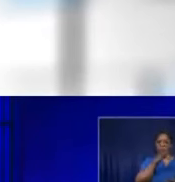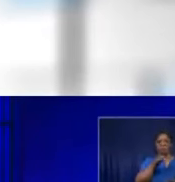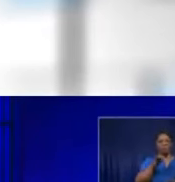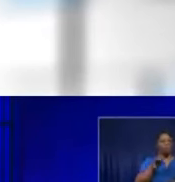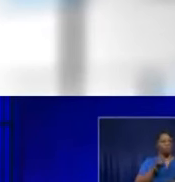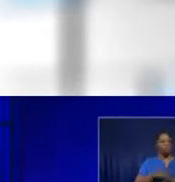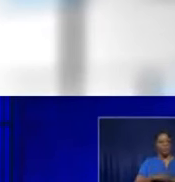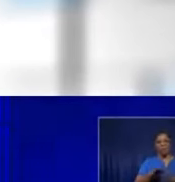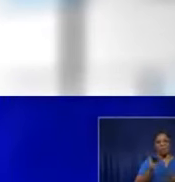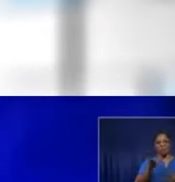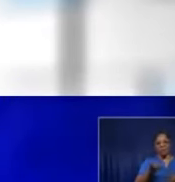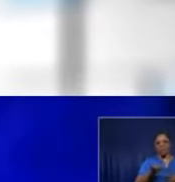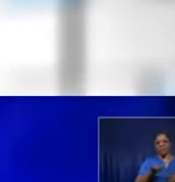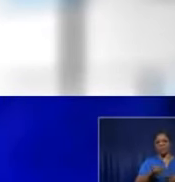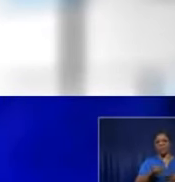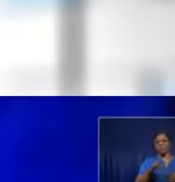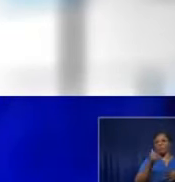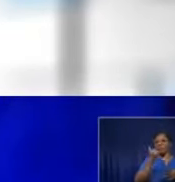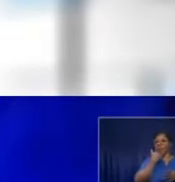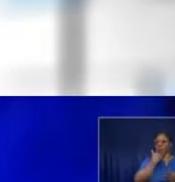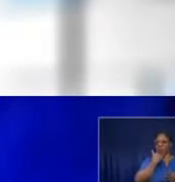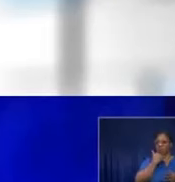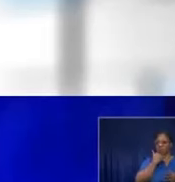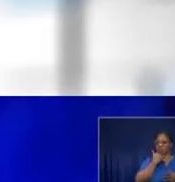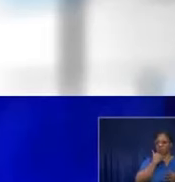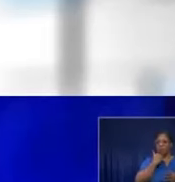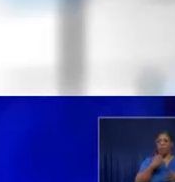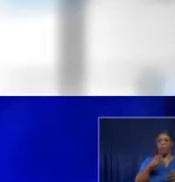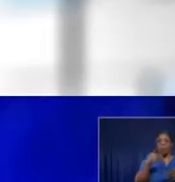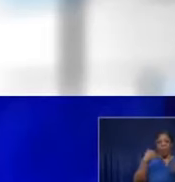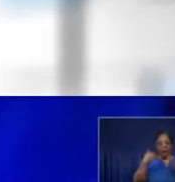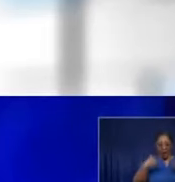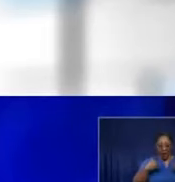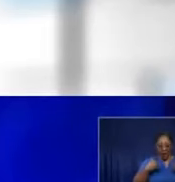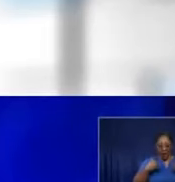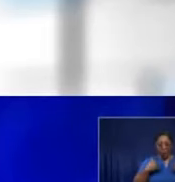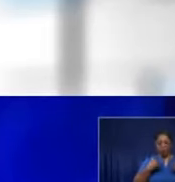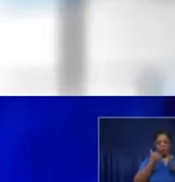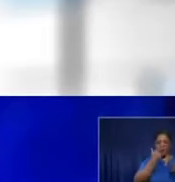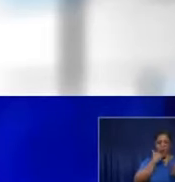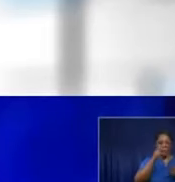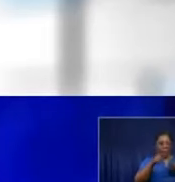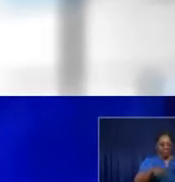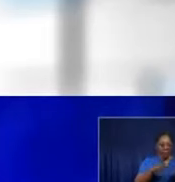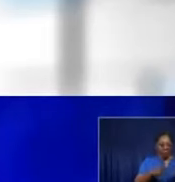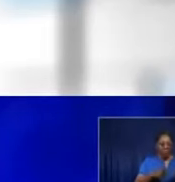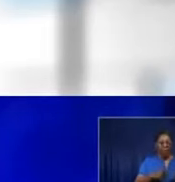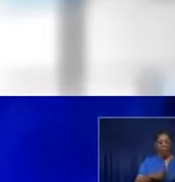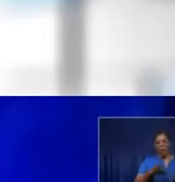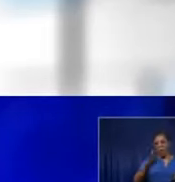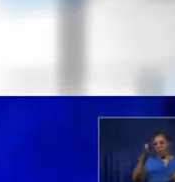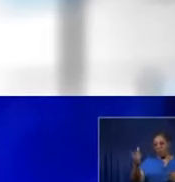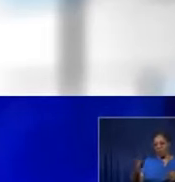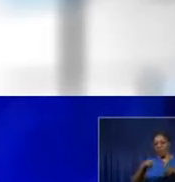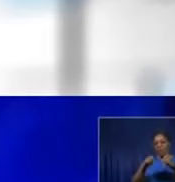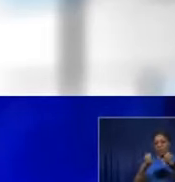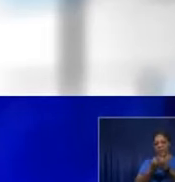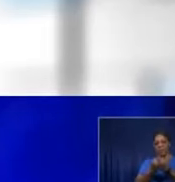place, but we have the corrupt persons on that side managing those systems and manipulating them.